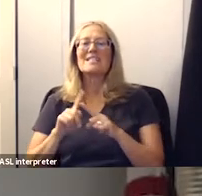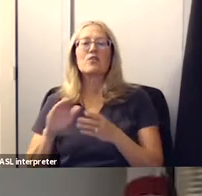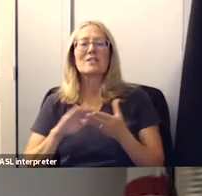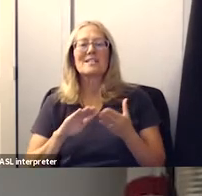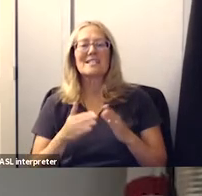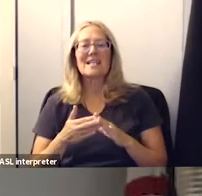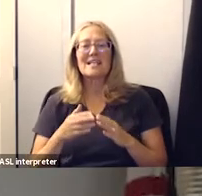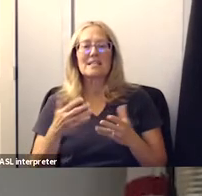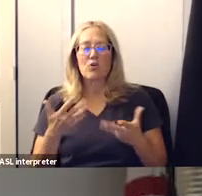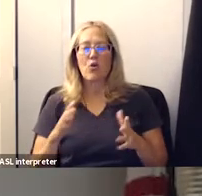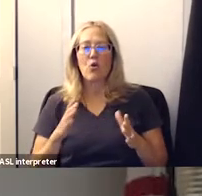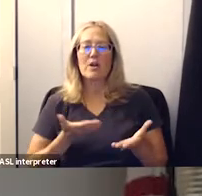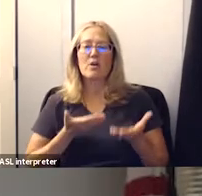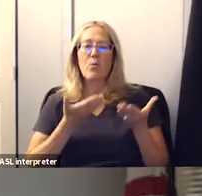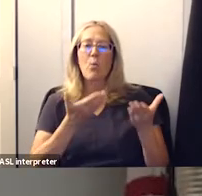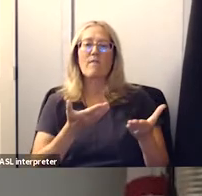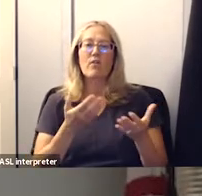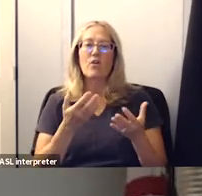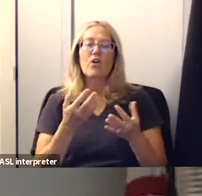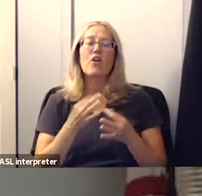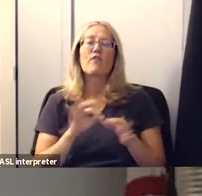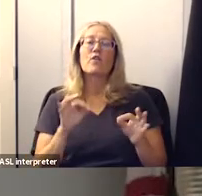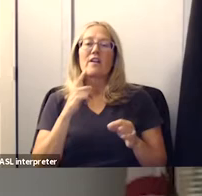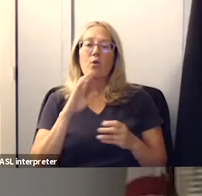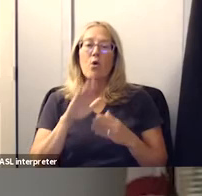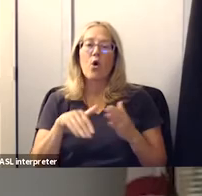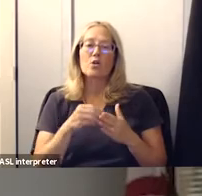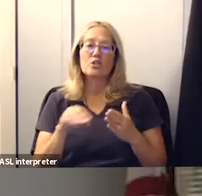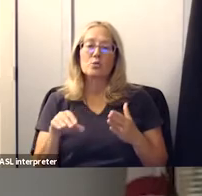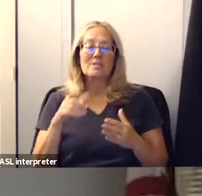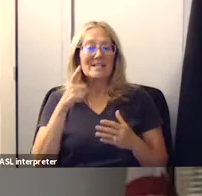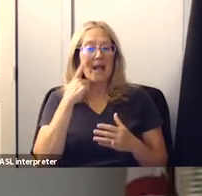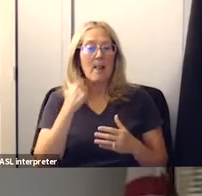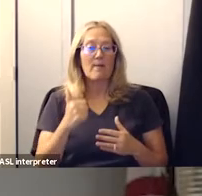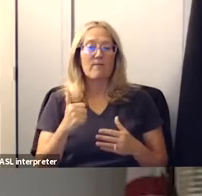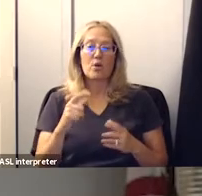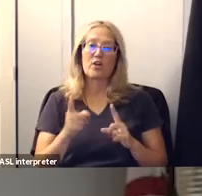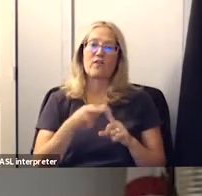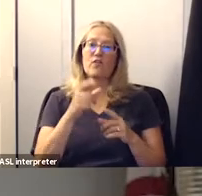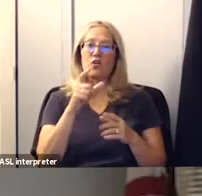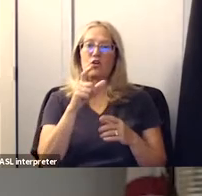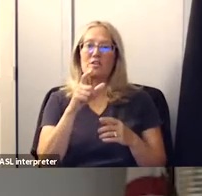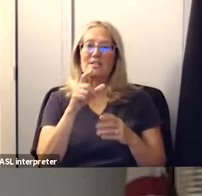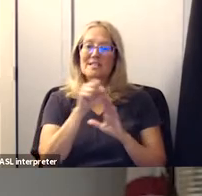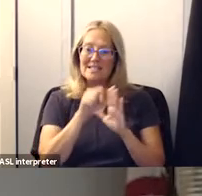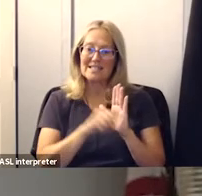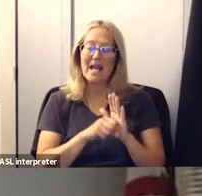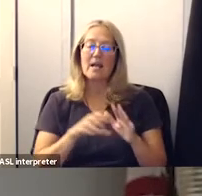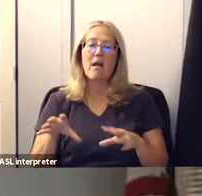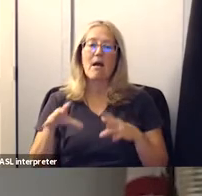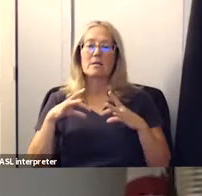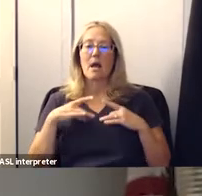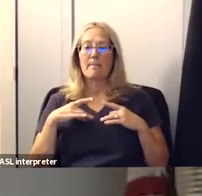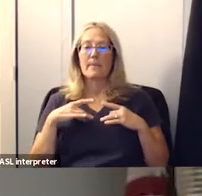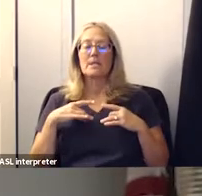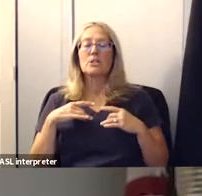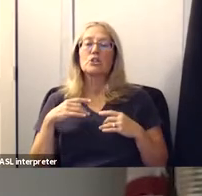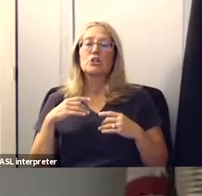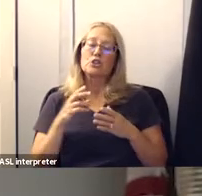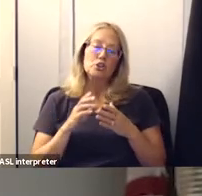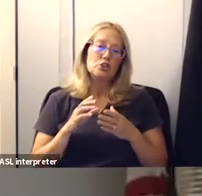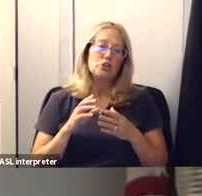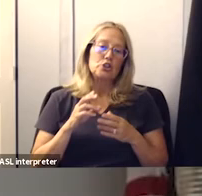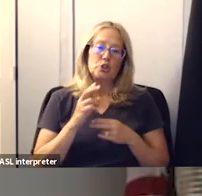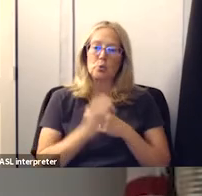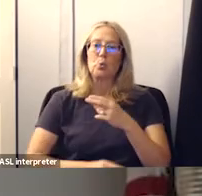already offer free meals for all students california is the first state to adopt a universal program which it did late last